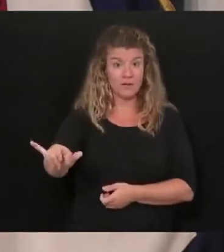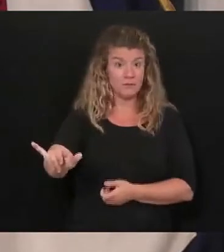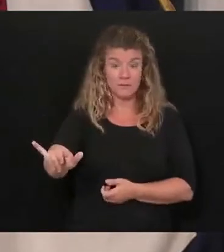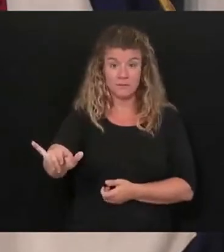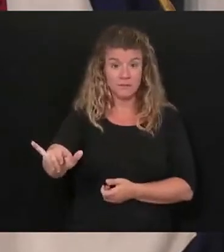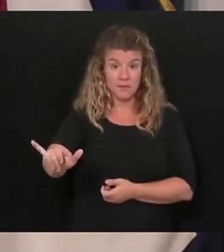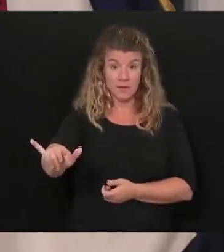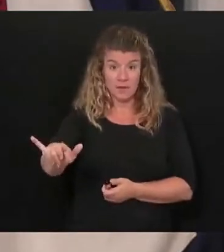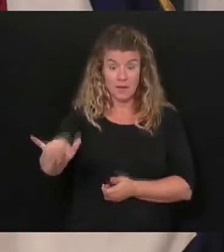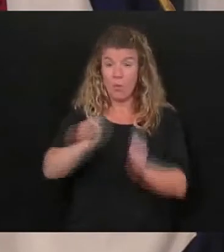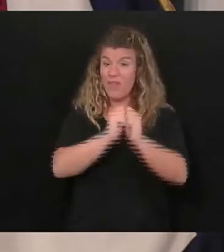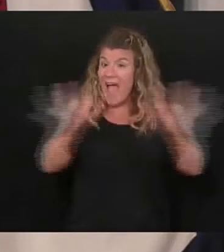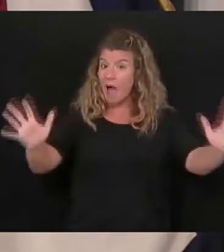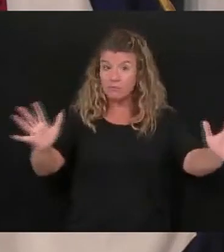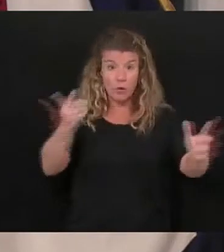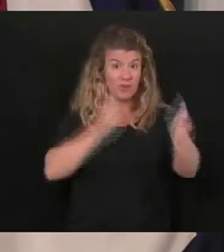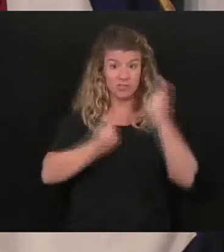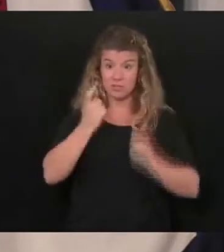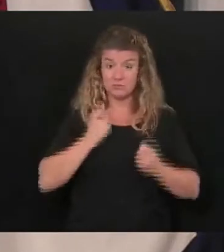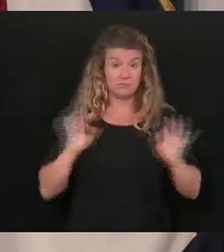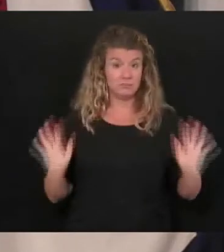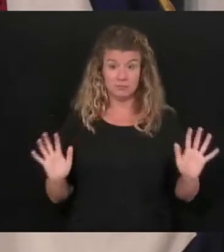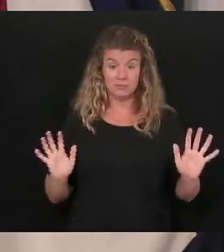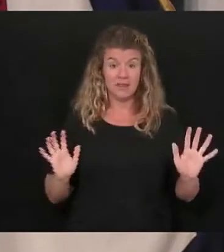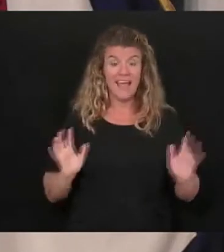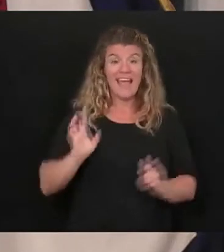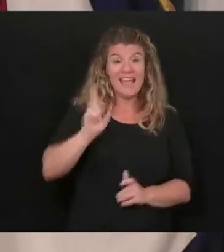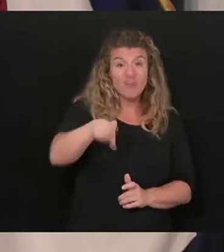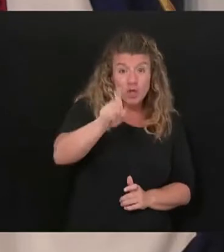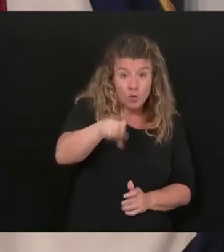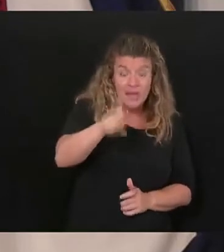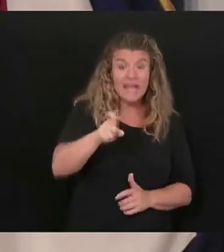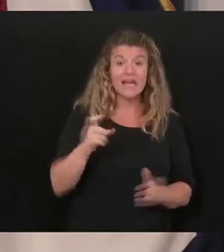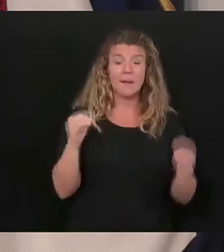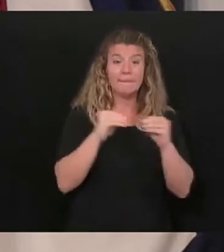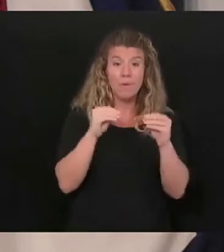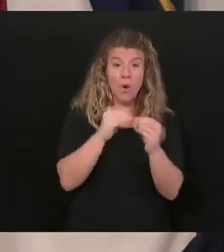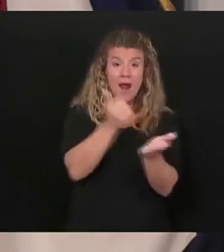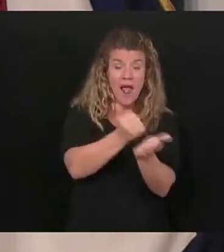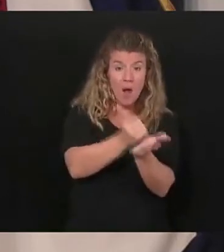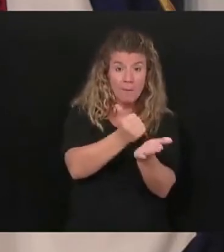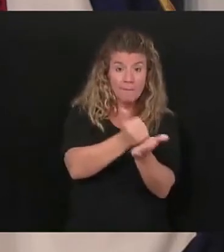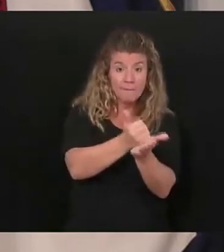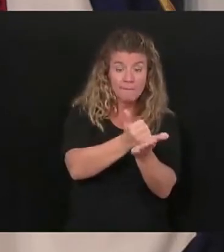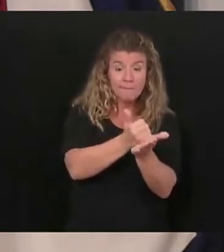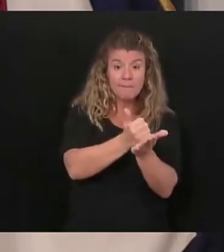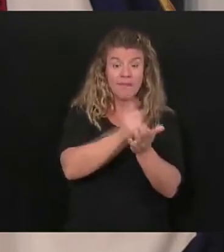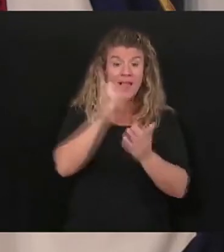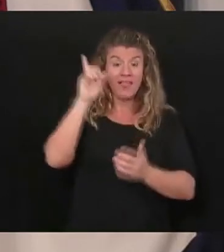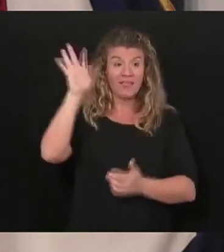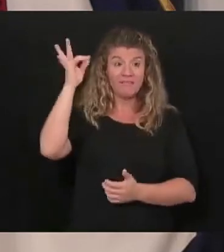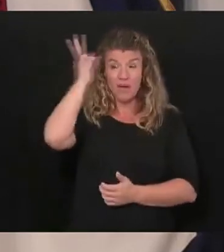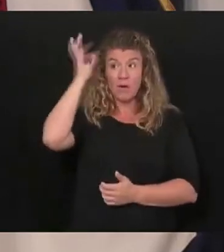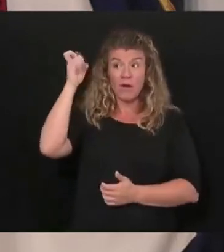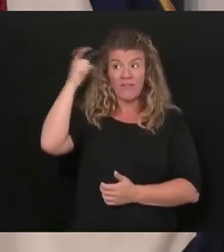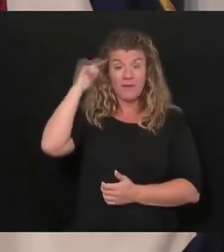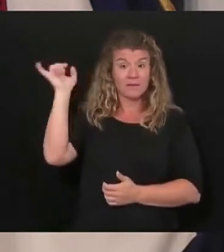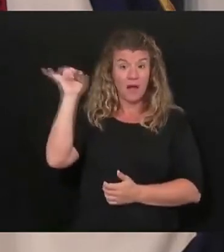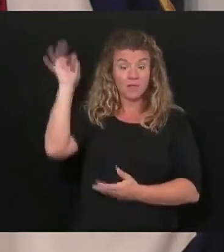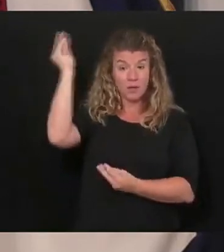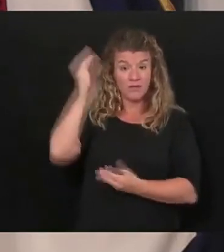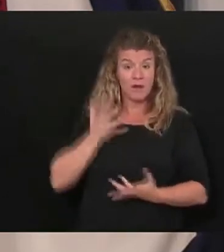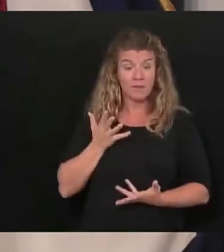any question whatsoever, if you need additional help, the federal government is pleading with us and saying,